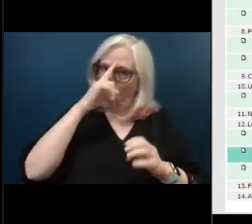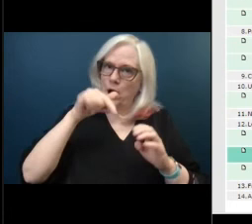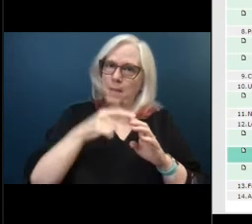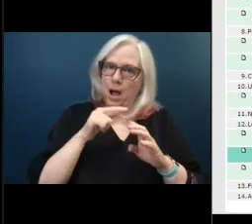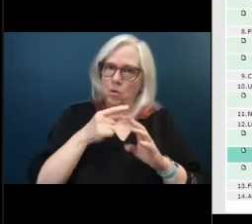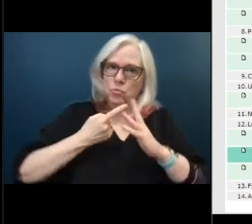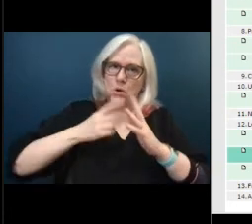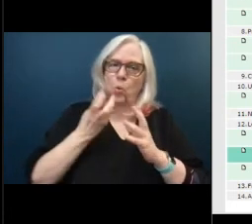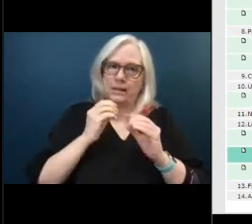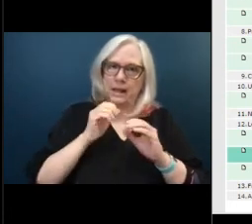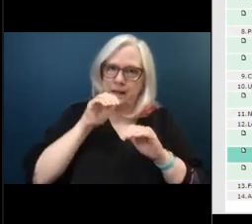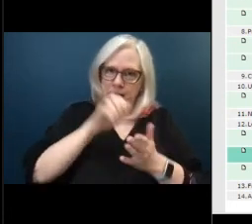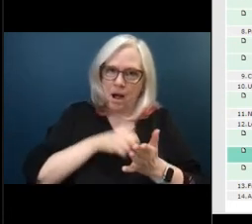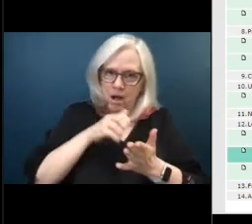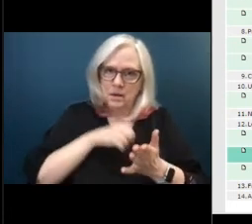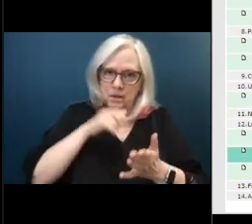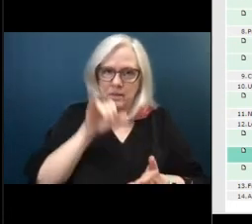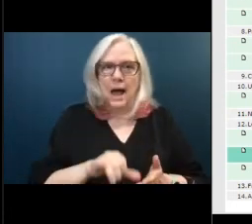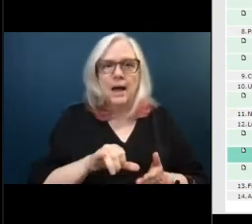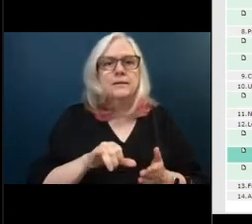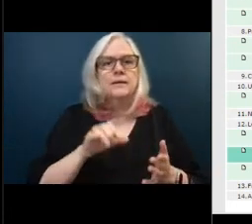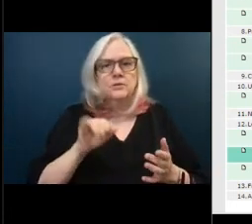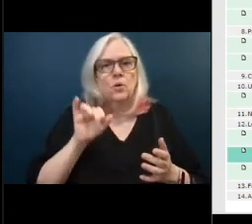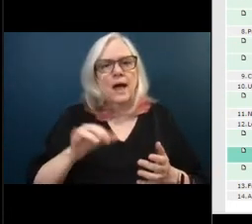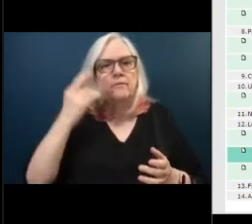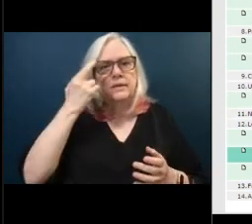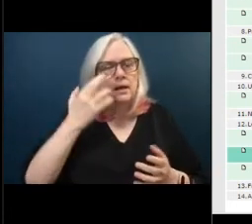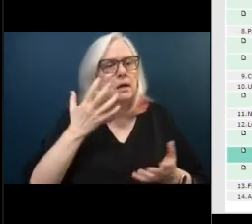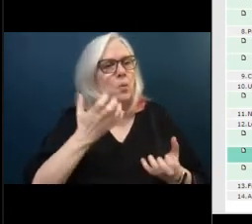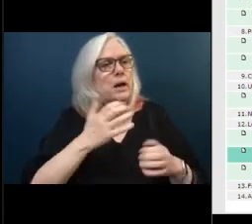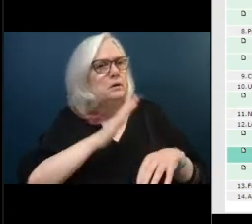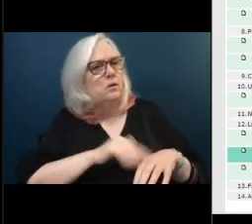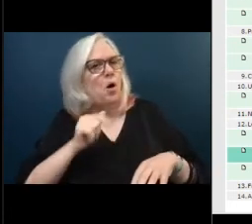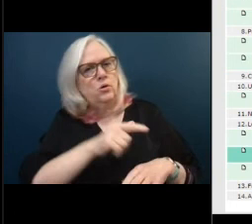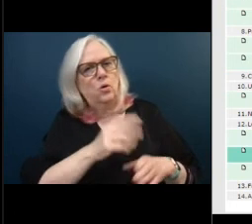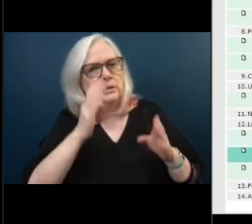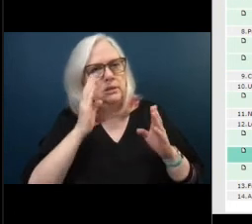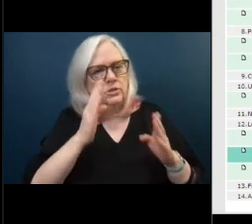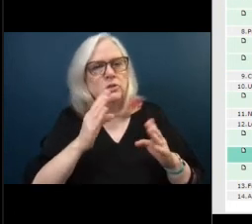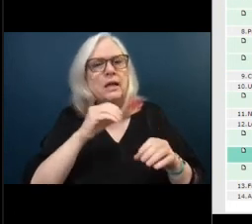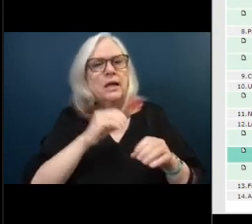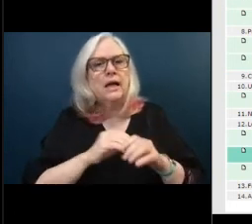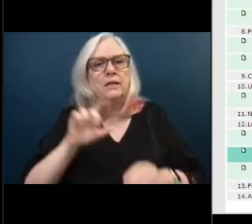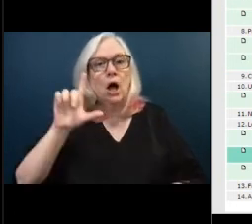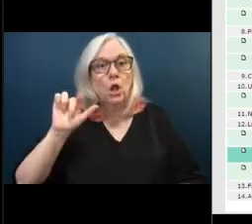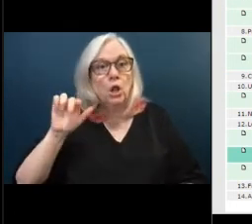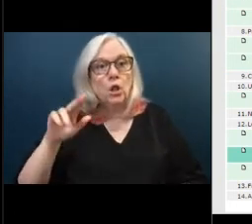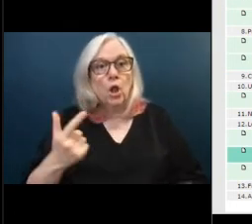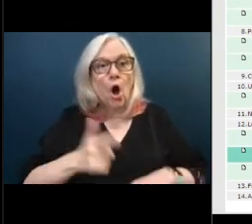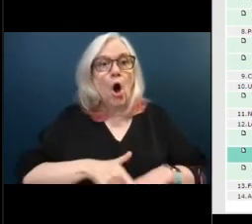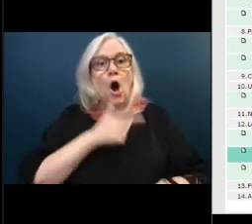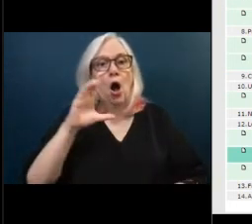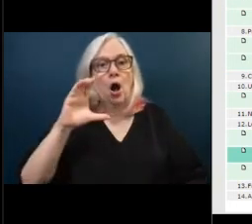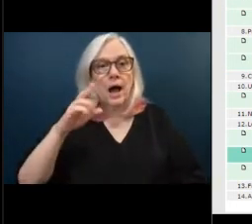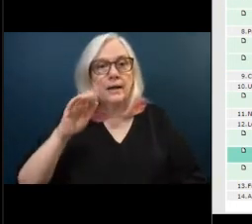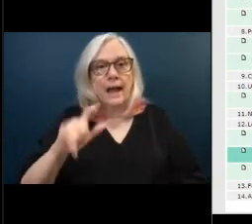because of that reason those reasons i do want to just bring to your attention that there are for example in the long canal i would i forget what that's